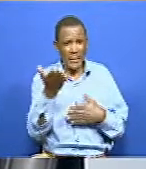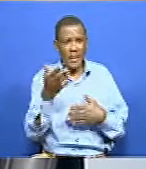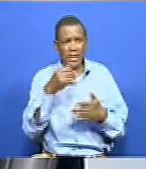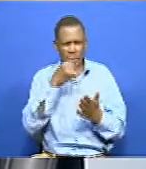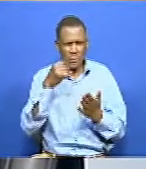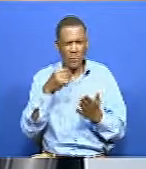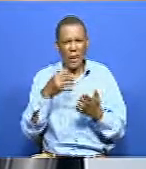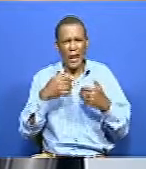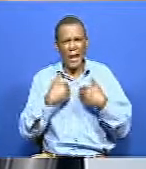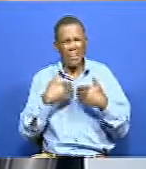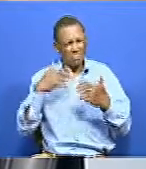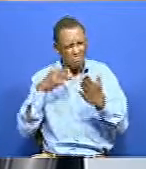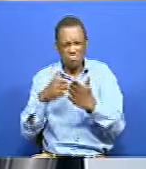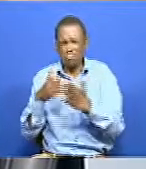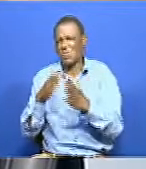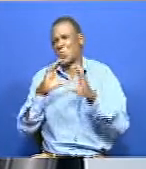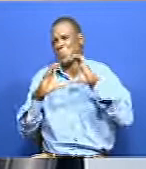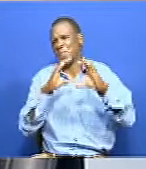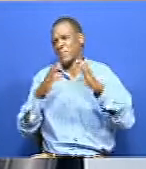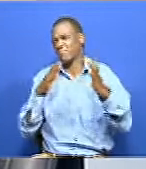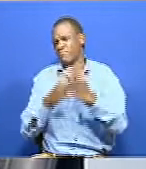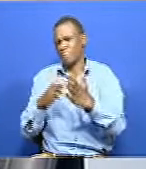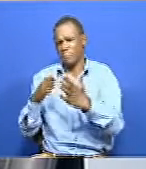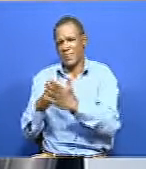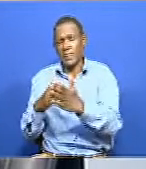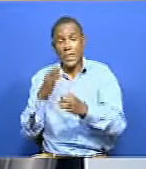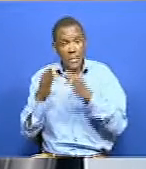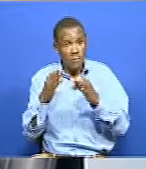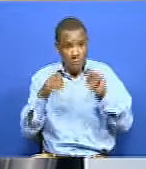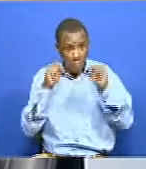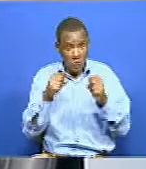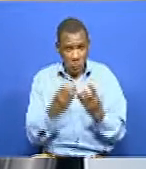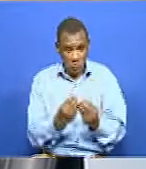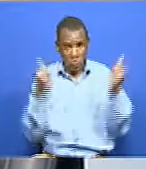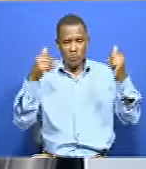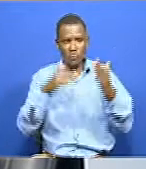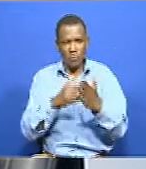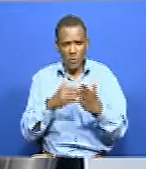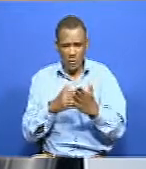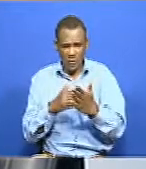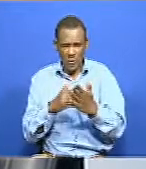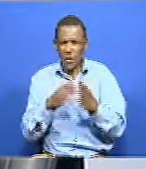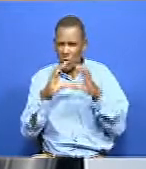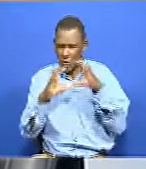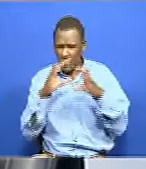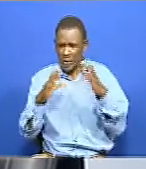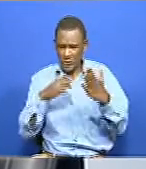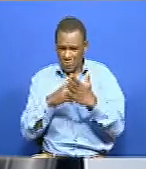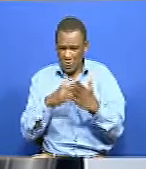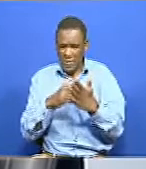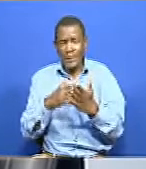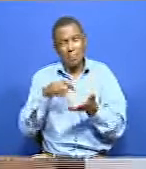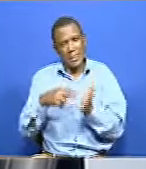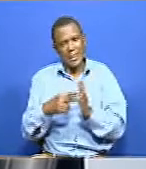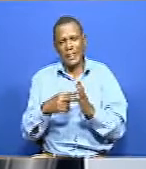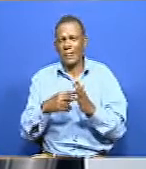barriers, which is communication challenge. If this barrier was to be broken, which is the communication barrier, that means there would be no barrier. In the first